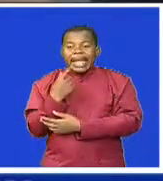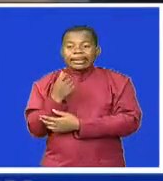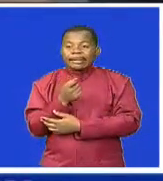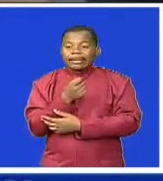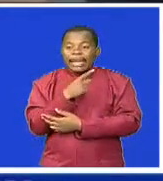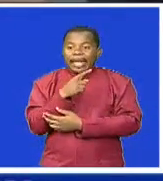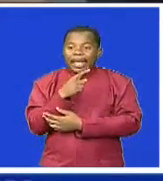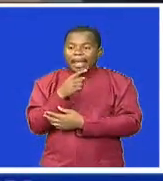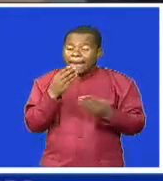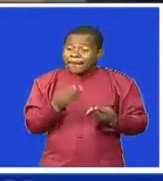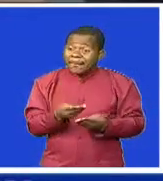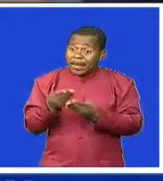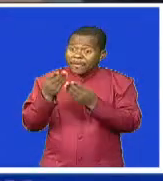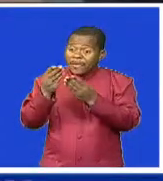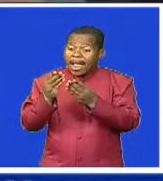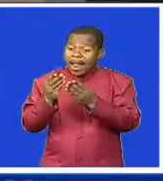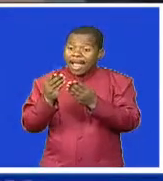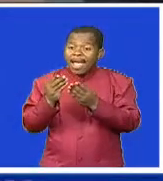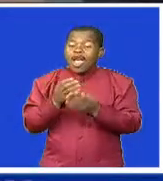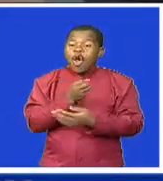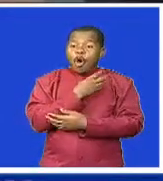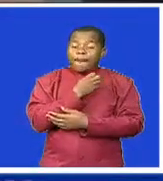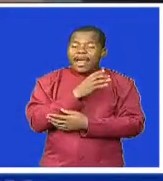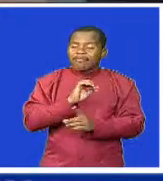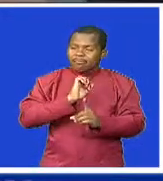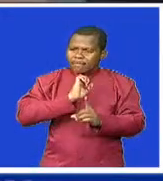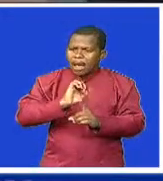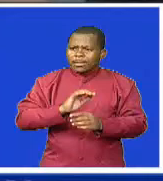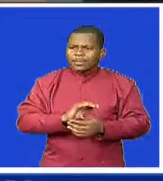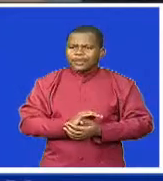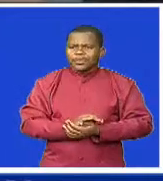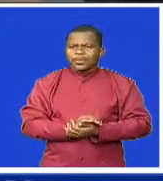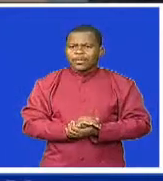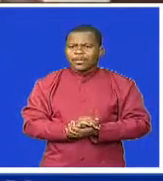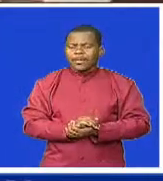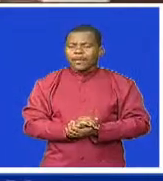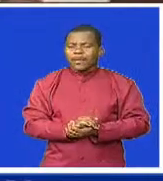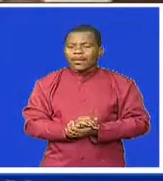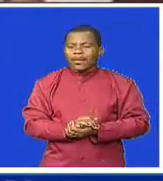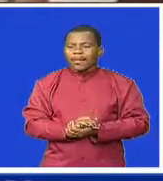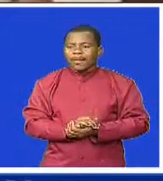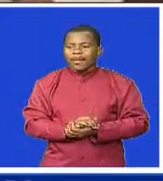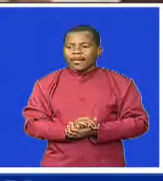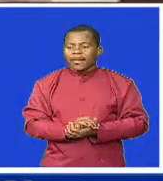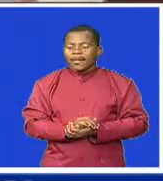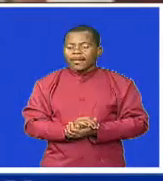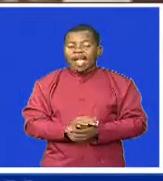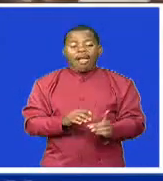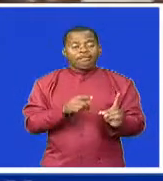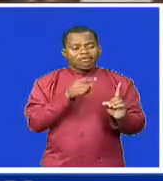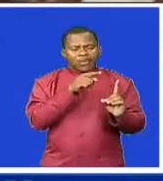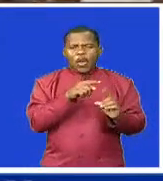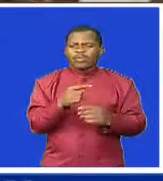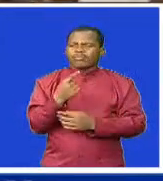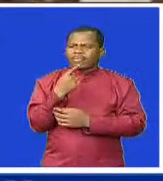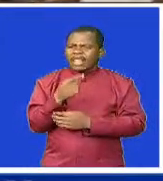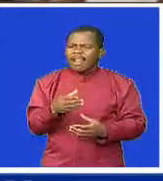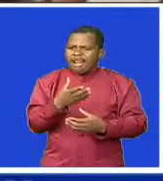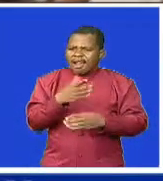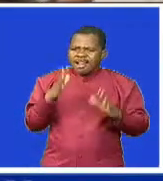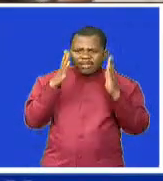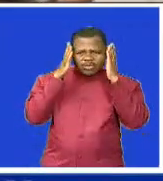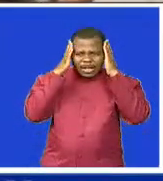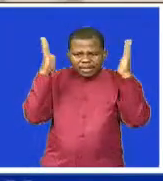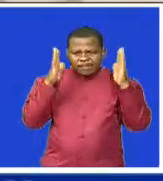today, the Commission on Human Rights and Public Administration Integrity says even as Eswatini battles COVID-19,